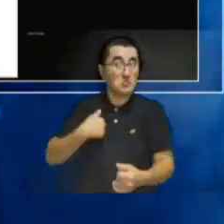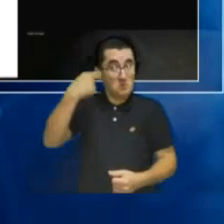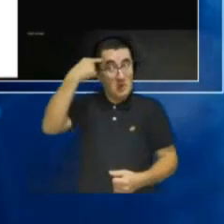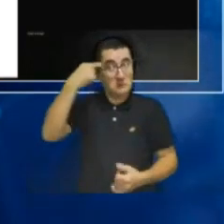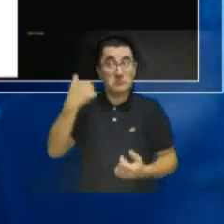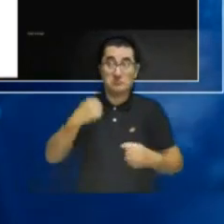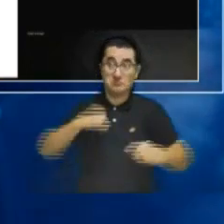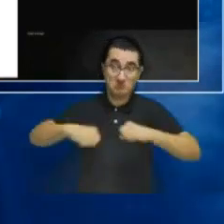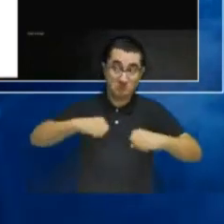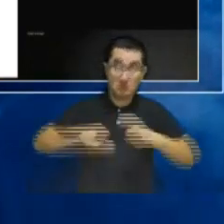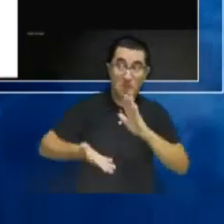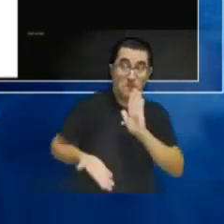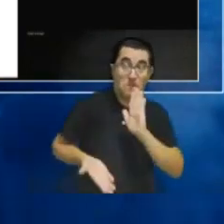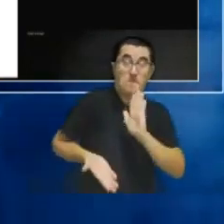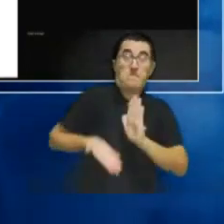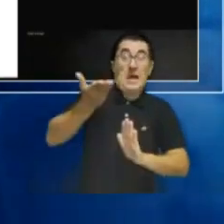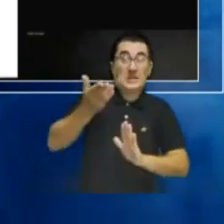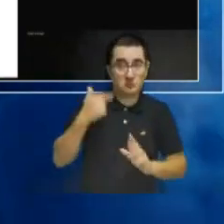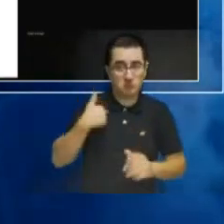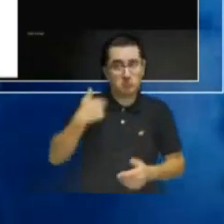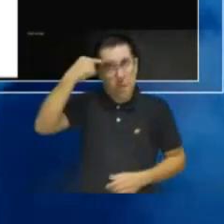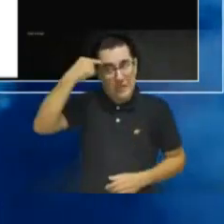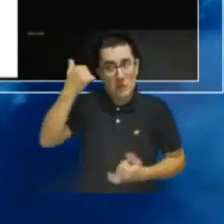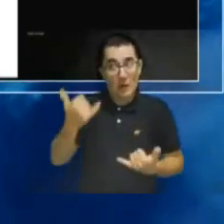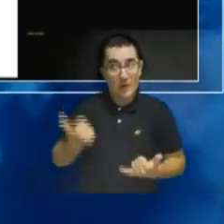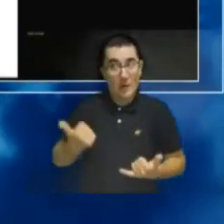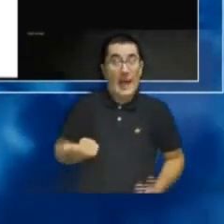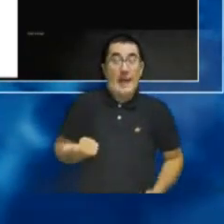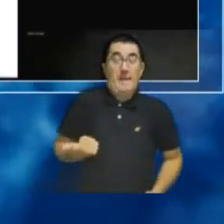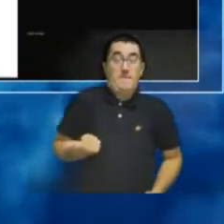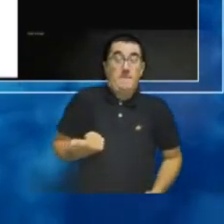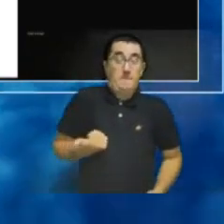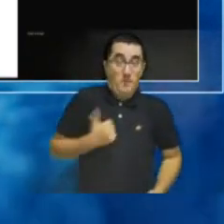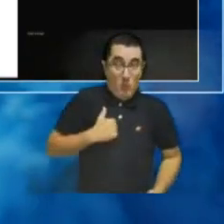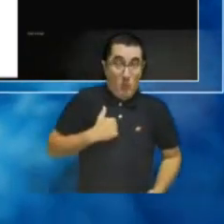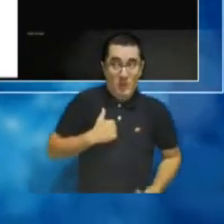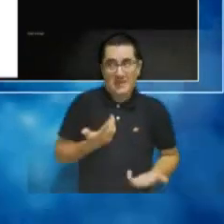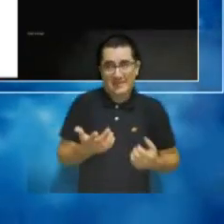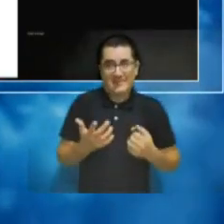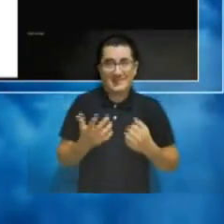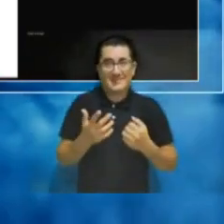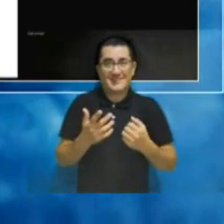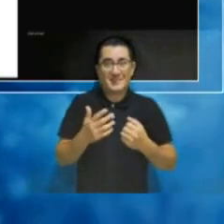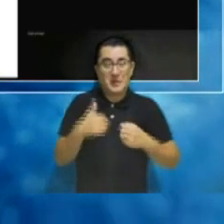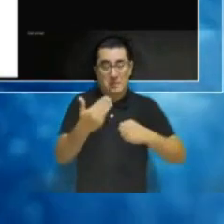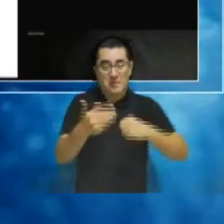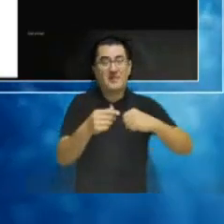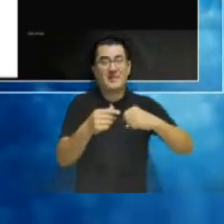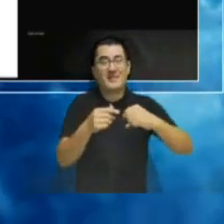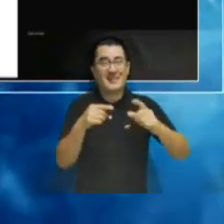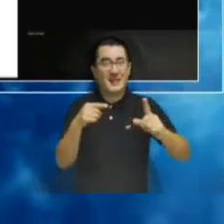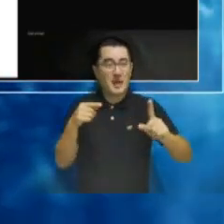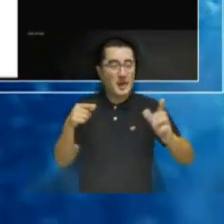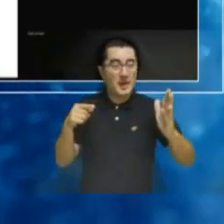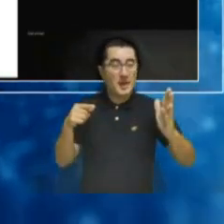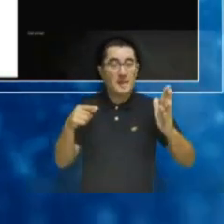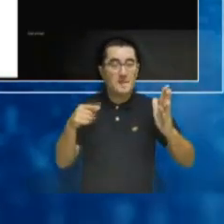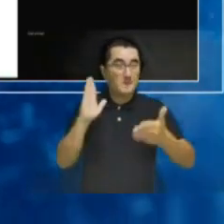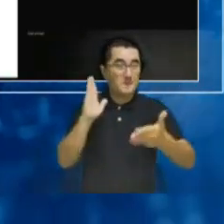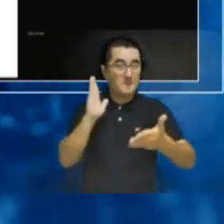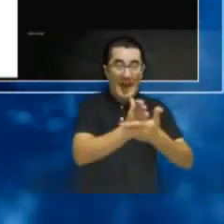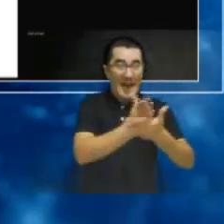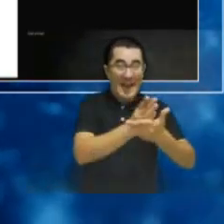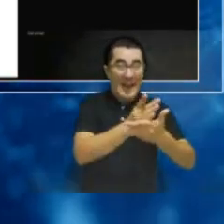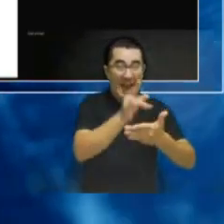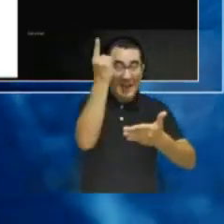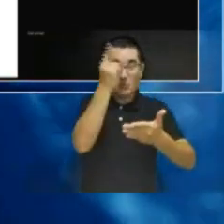mind in the first place to, let's say, take benefit of that rebound effect of the